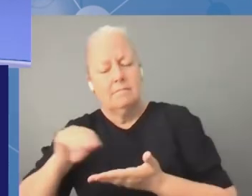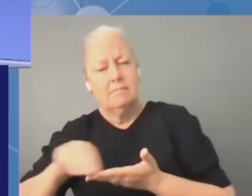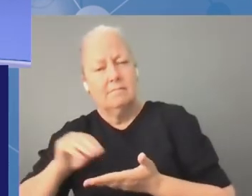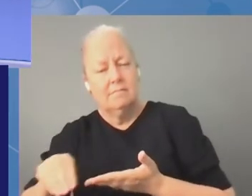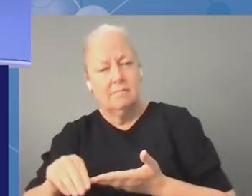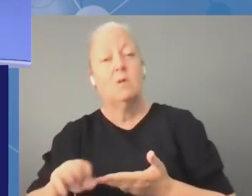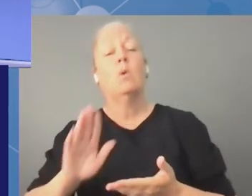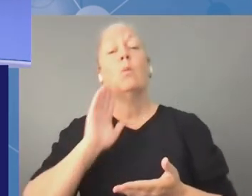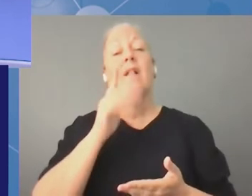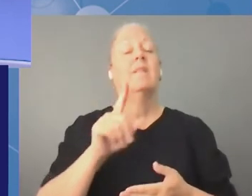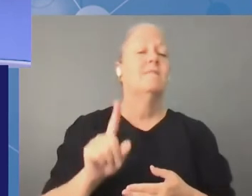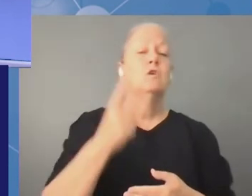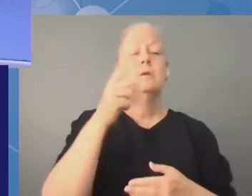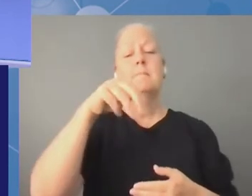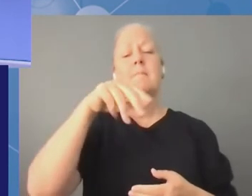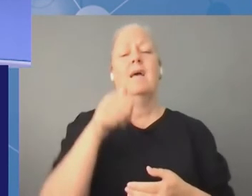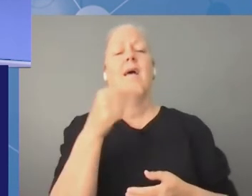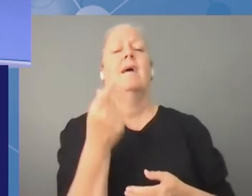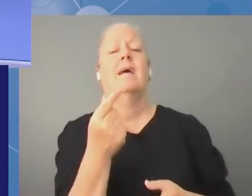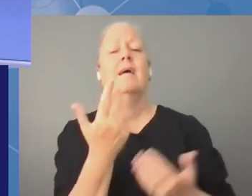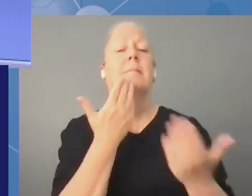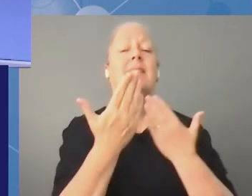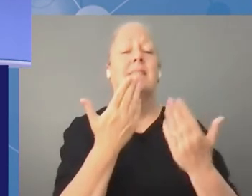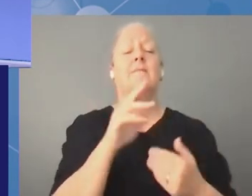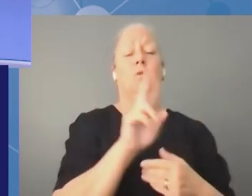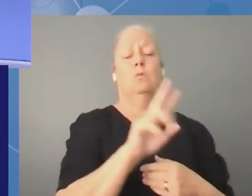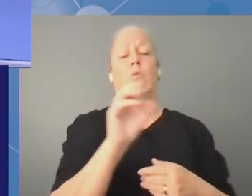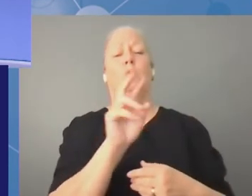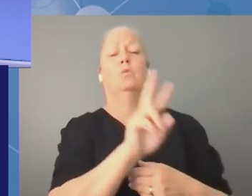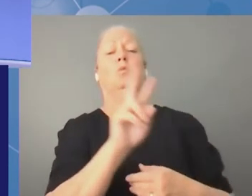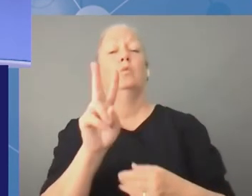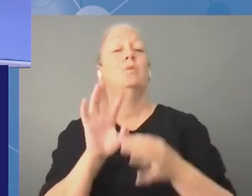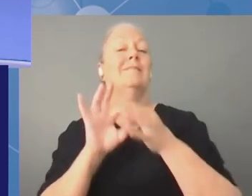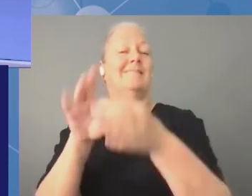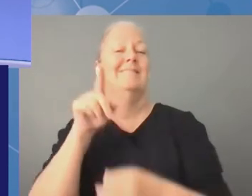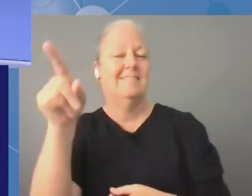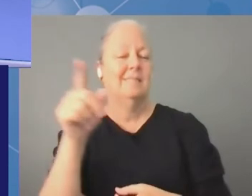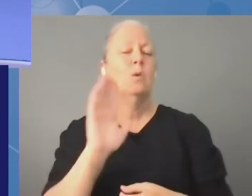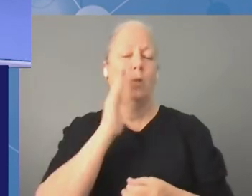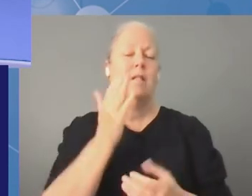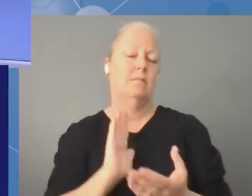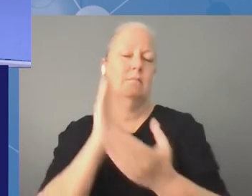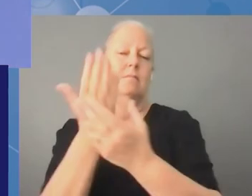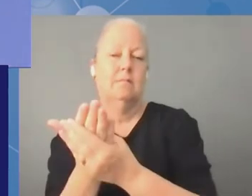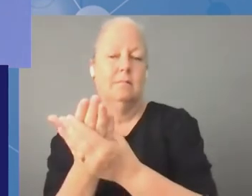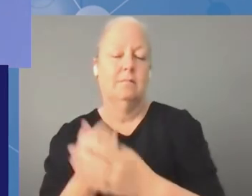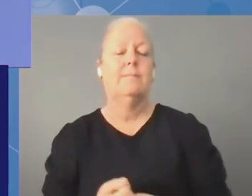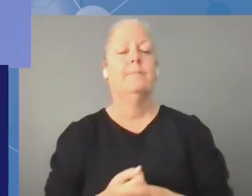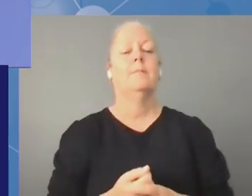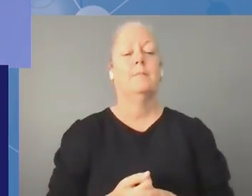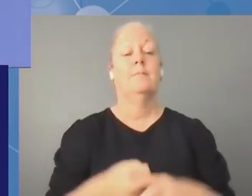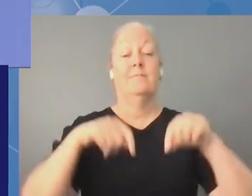mag meeting for the 2022 mag so um thank you for that so now we will just go over to